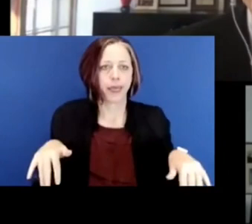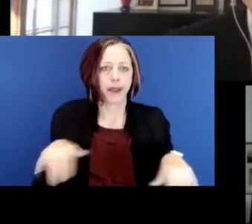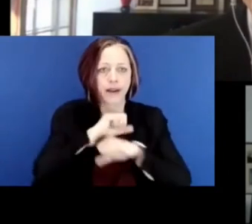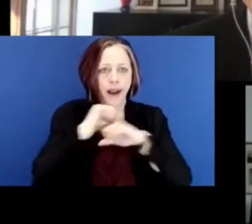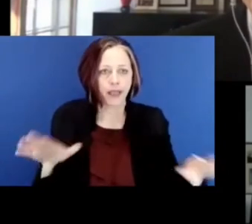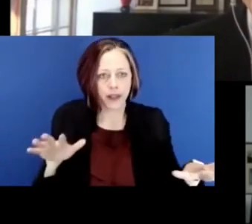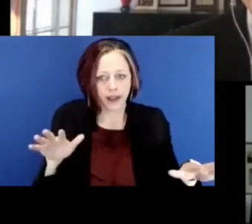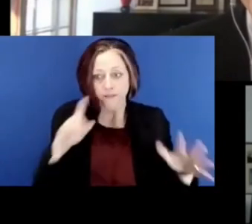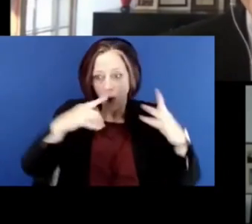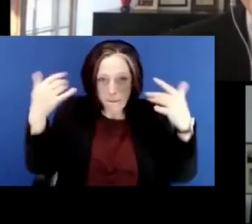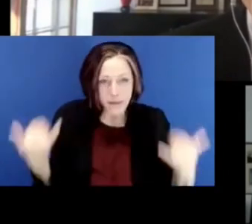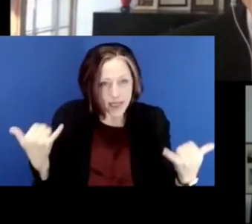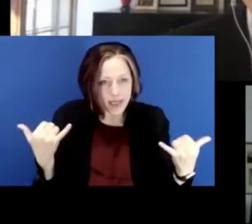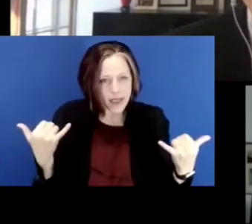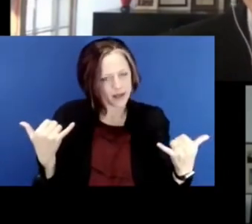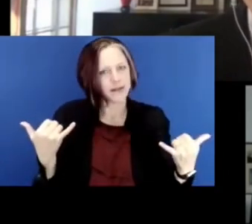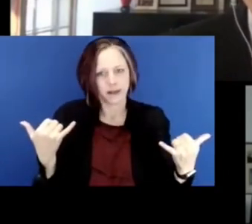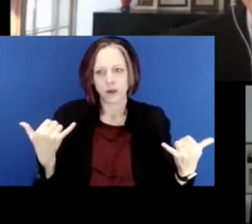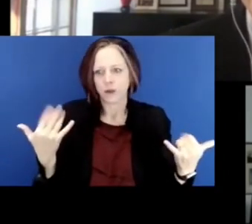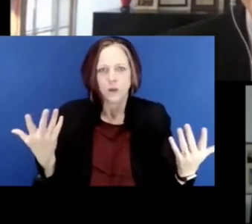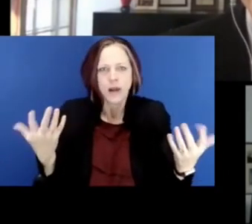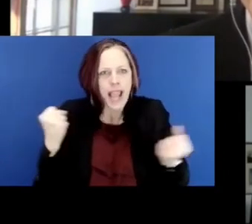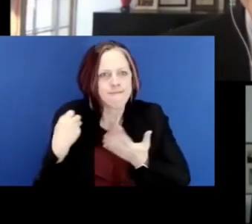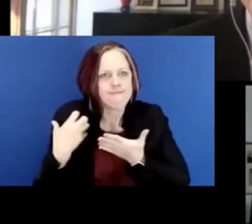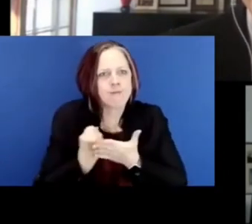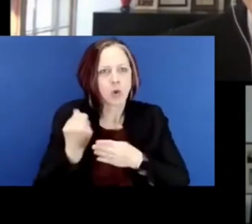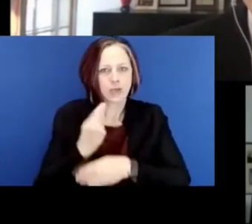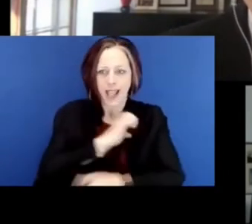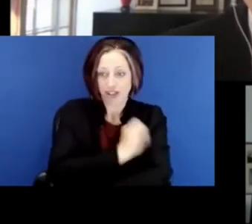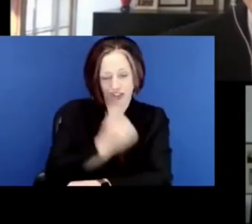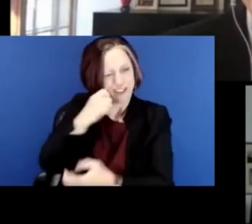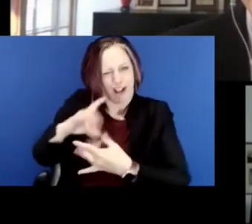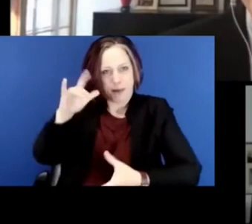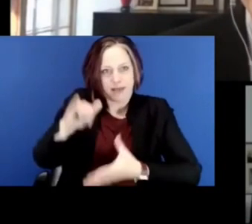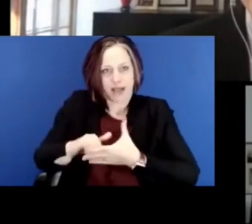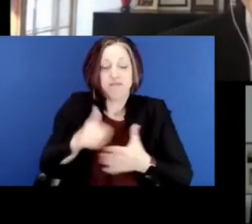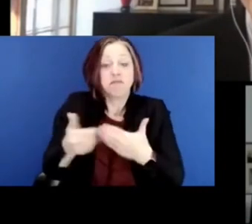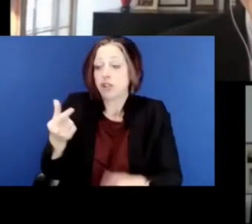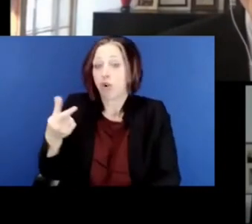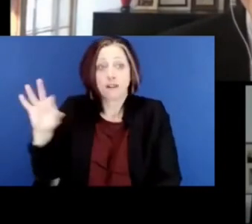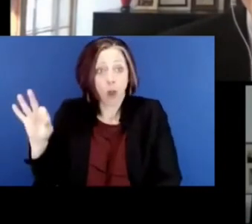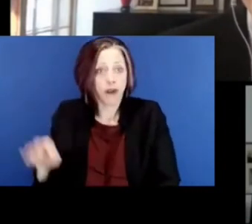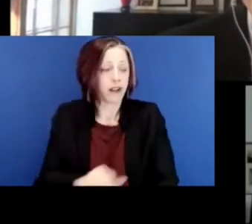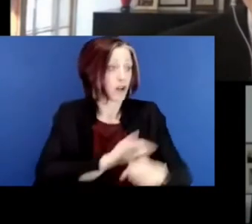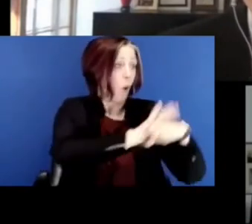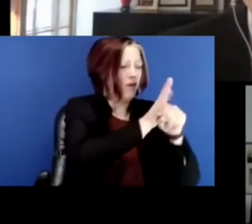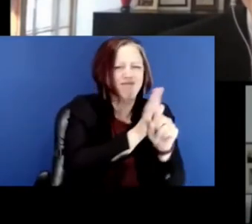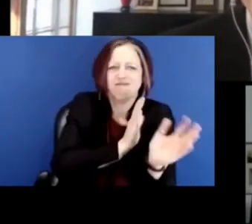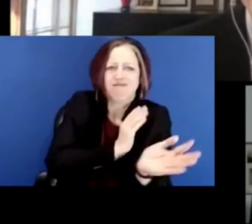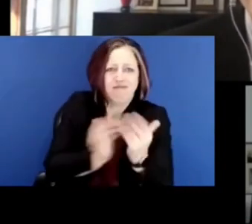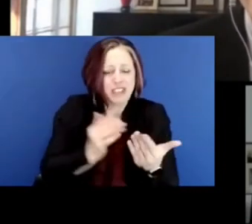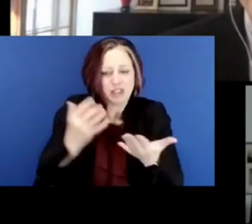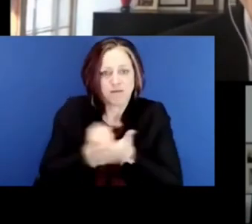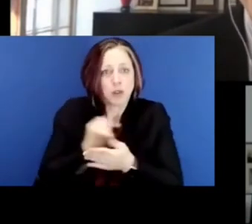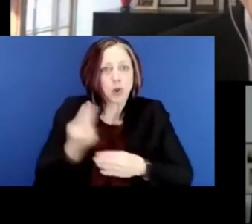And so to me, we're at a moment where we can use this energy. You talked about it, Mark, whether it's George Floyd or COVID and say,